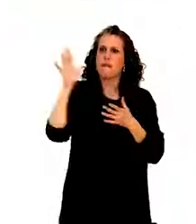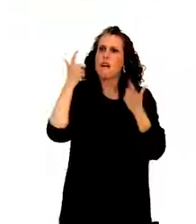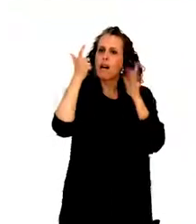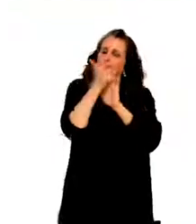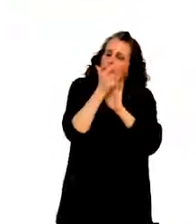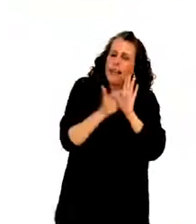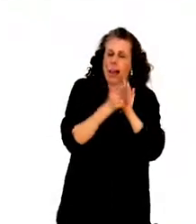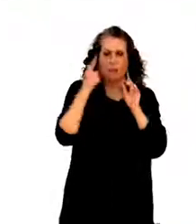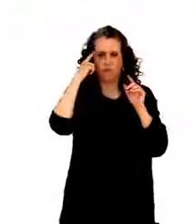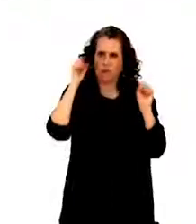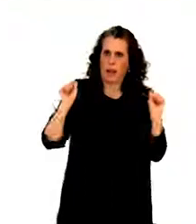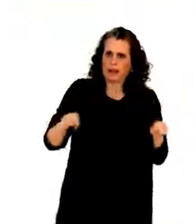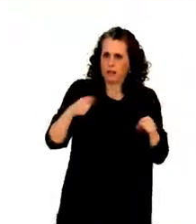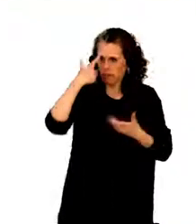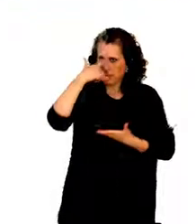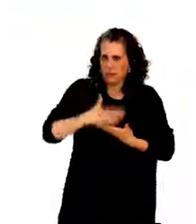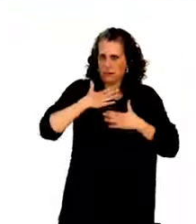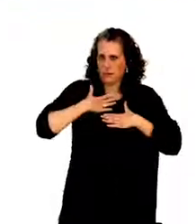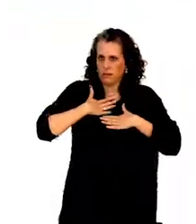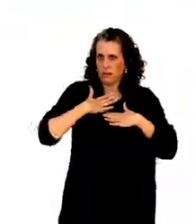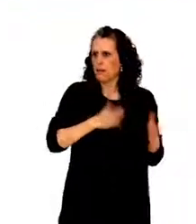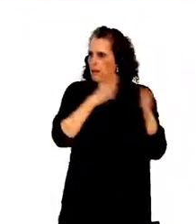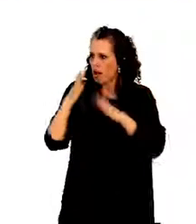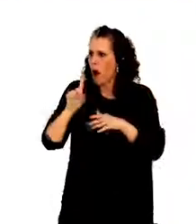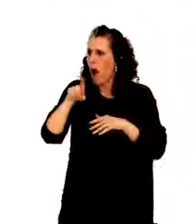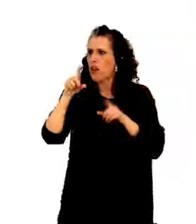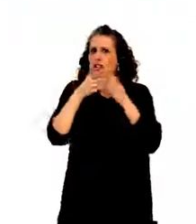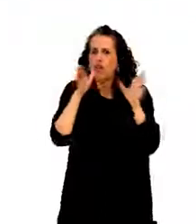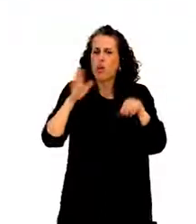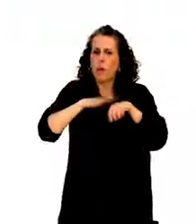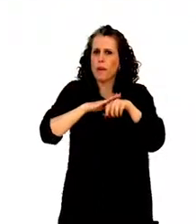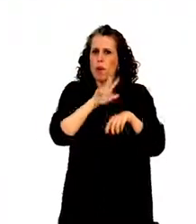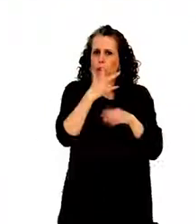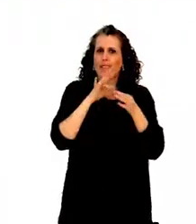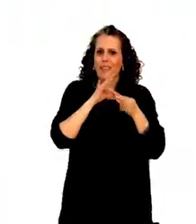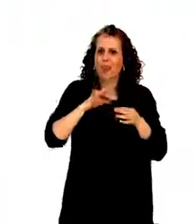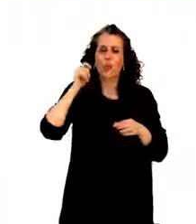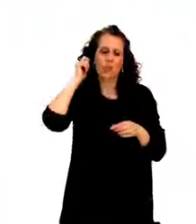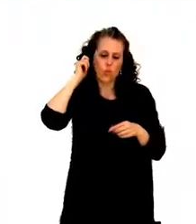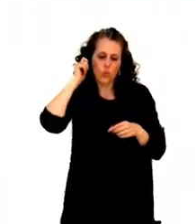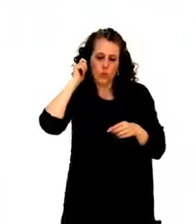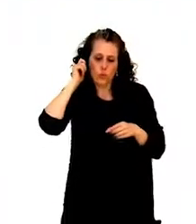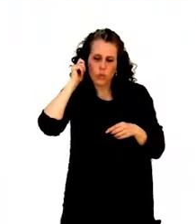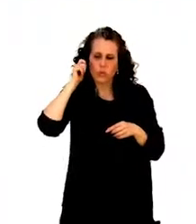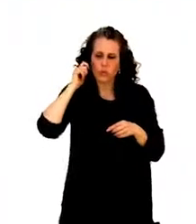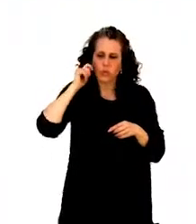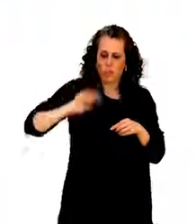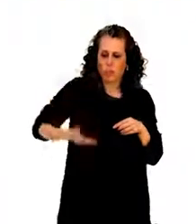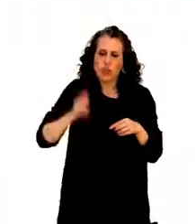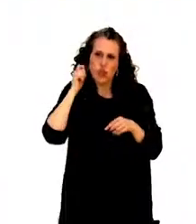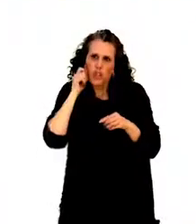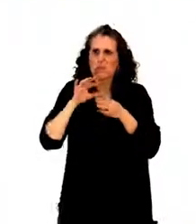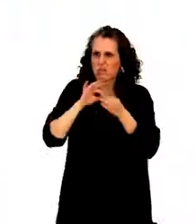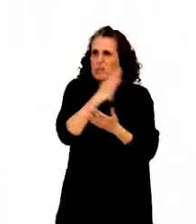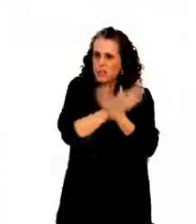accessibility. In 2016, we adopted general comment number three on women and girls with disabilities and on right to